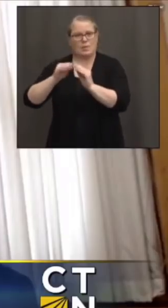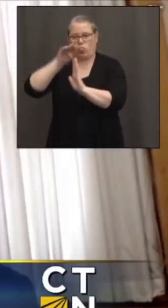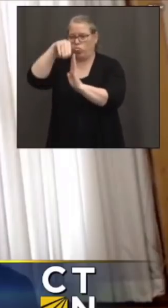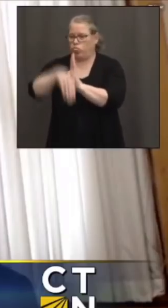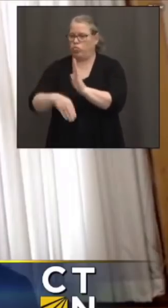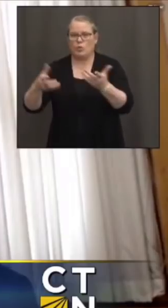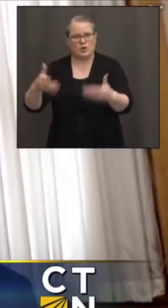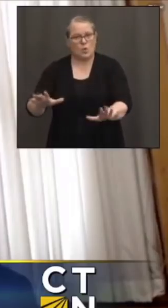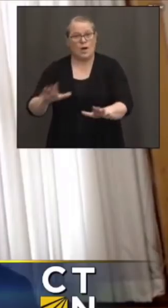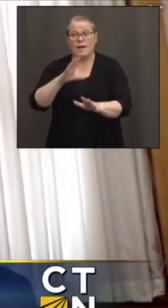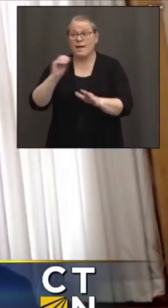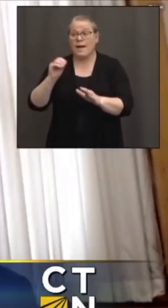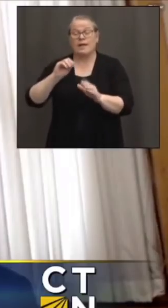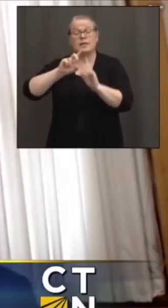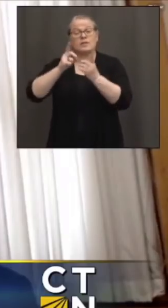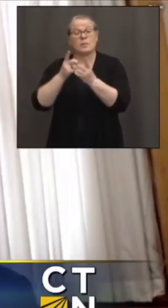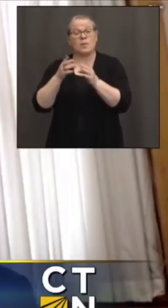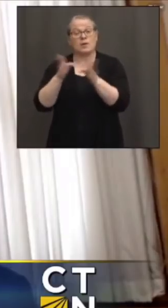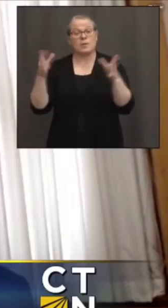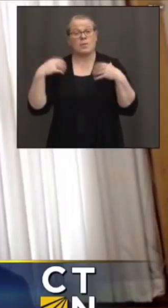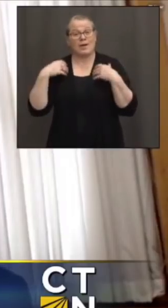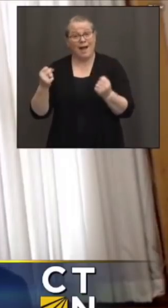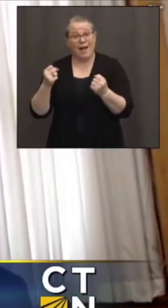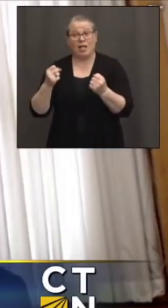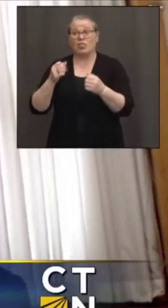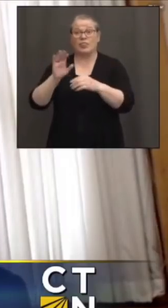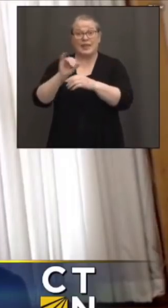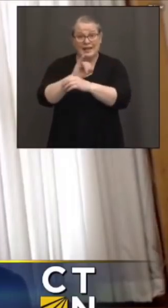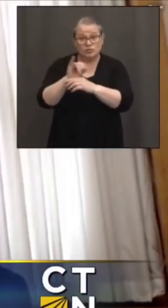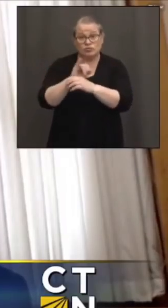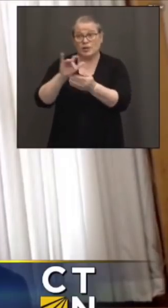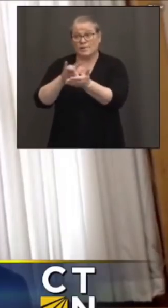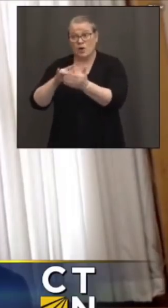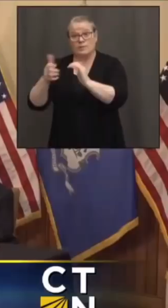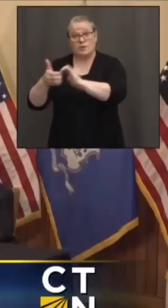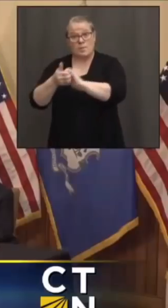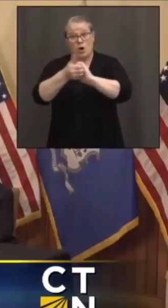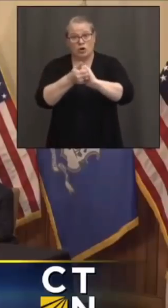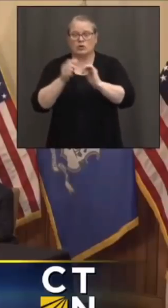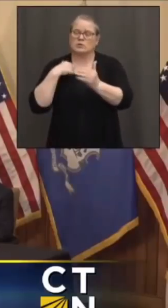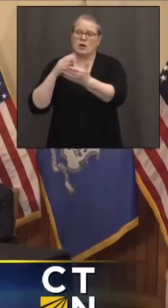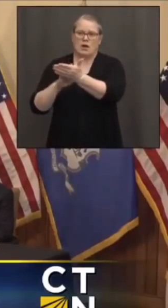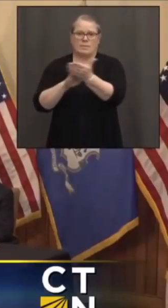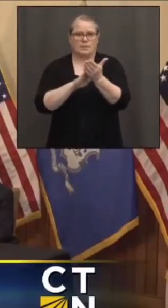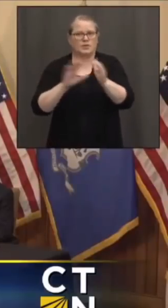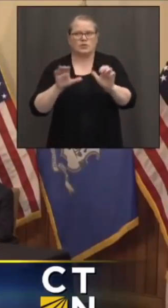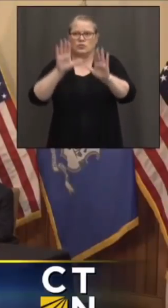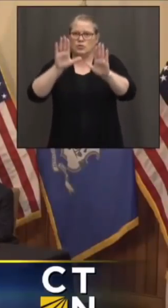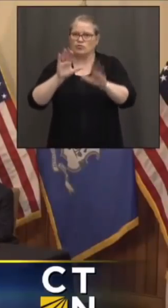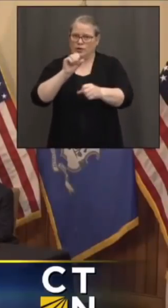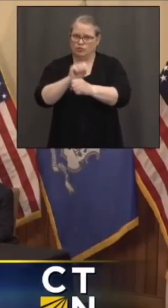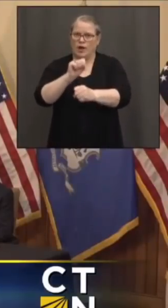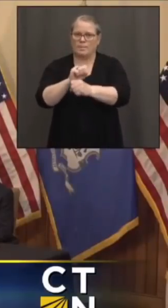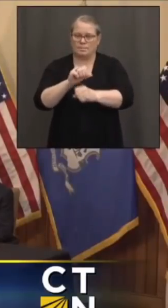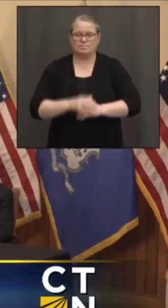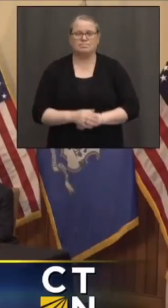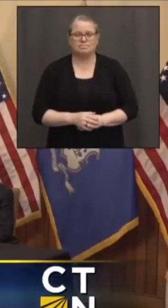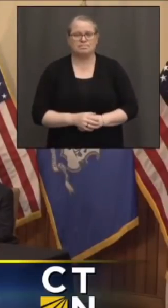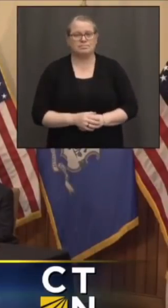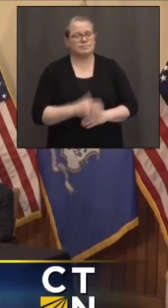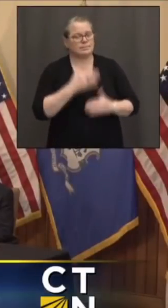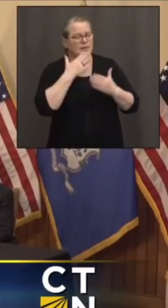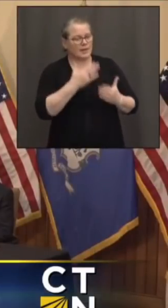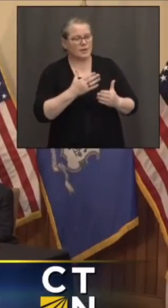compliments to the team at Department of Public Health, the industry, and our pharmacy partners are doing a great job there. Okay, thanks. And then, Governor,